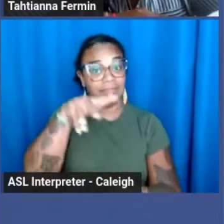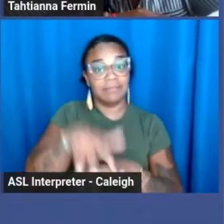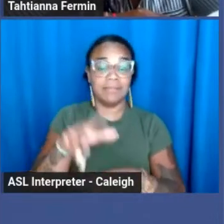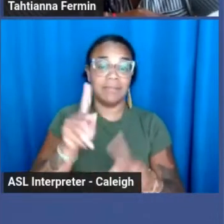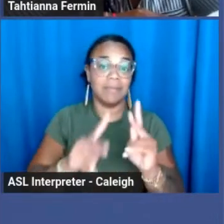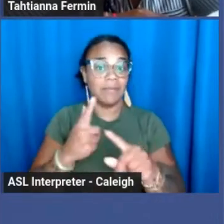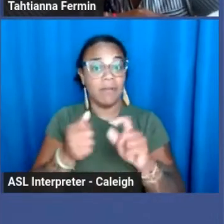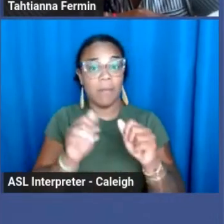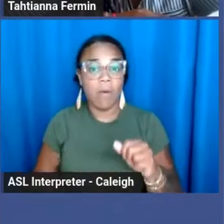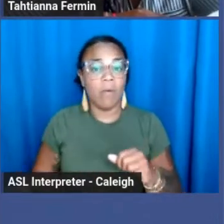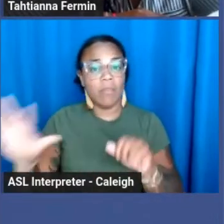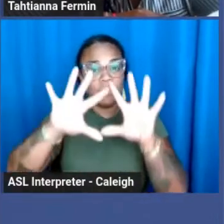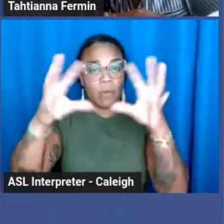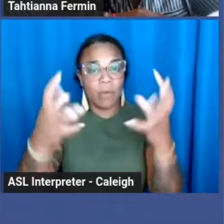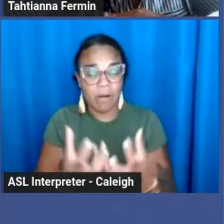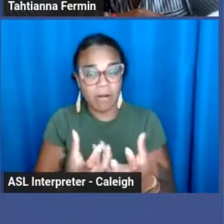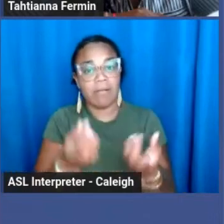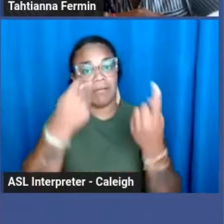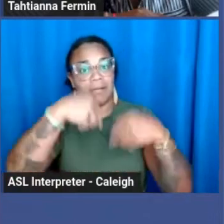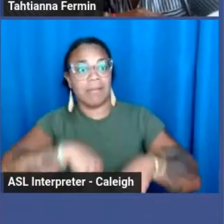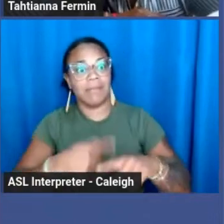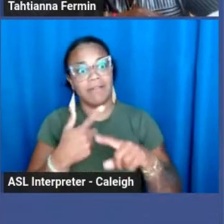undocumented seeking asylumship.